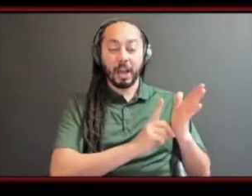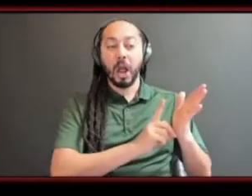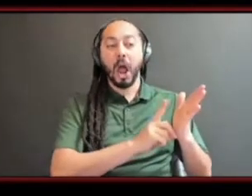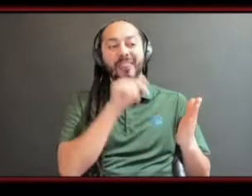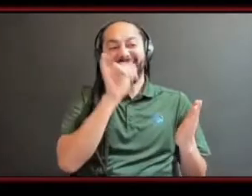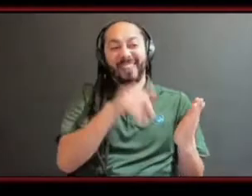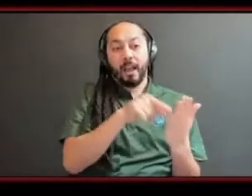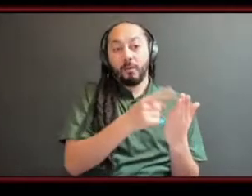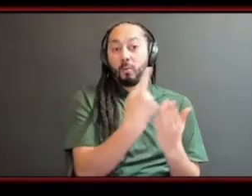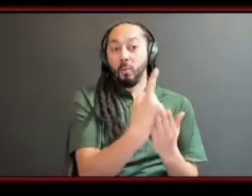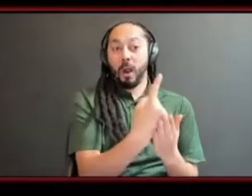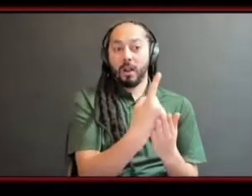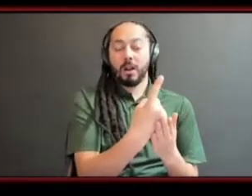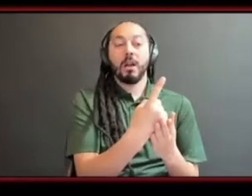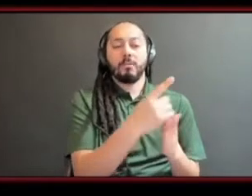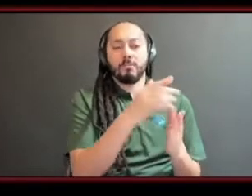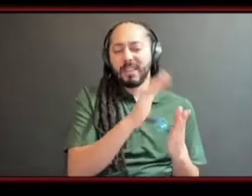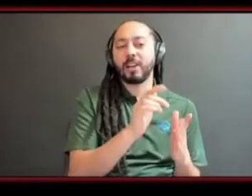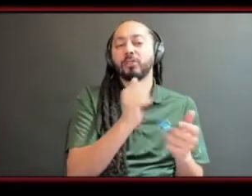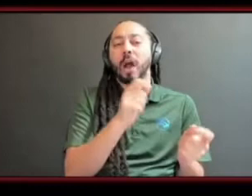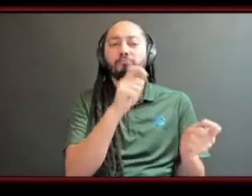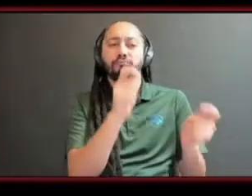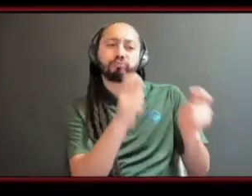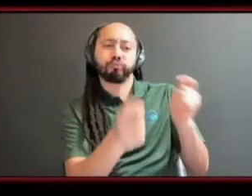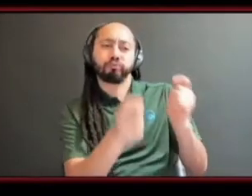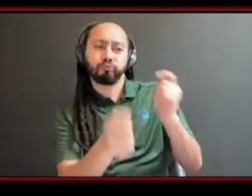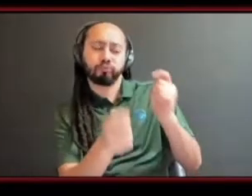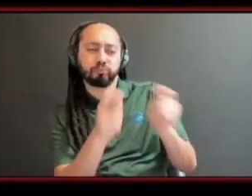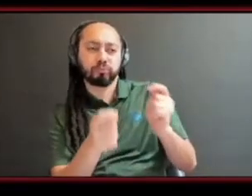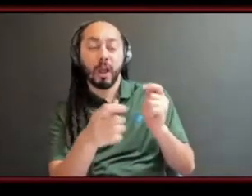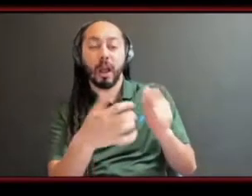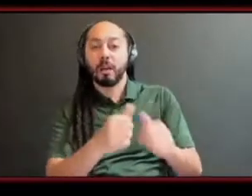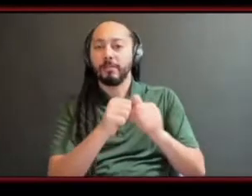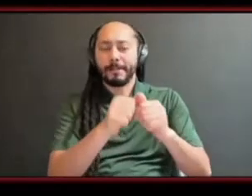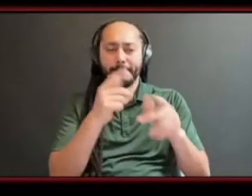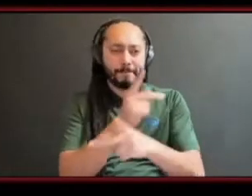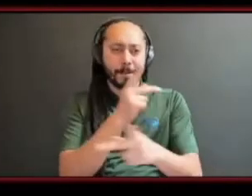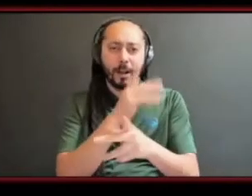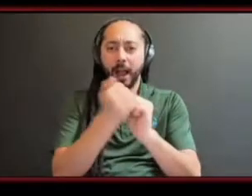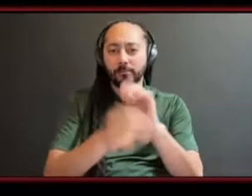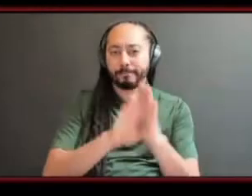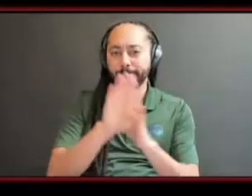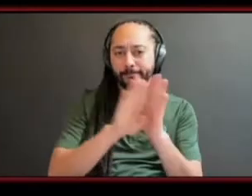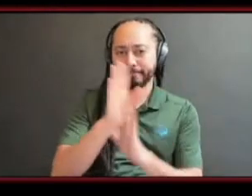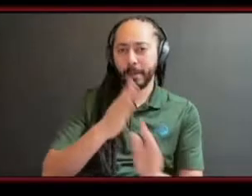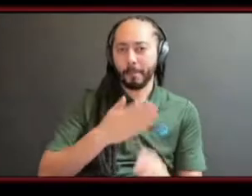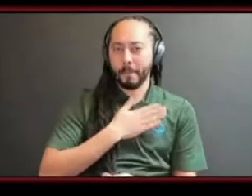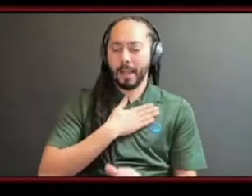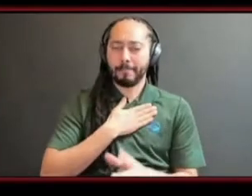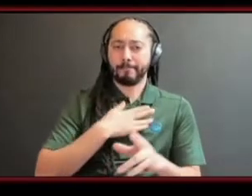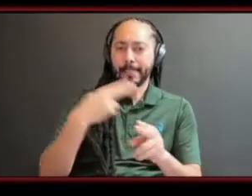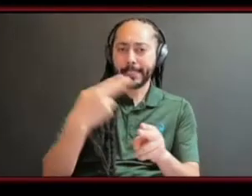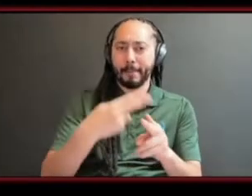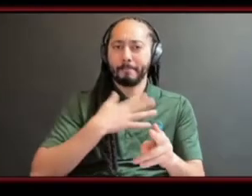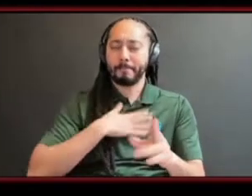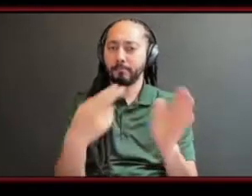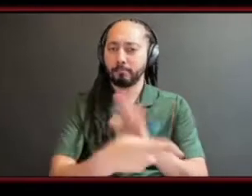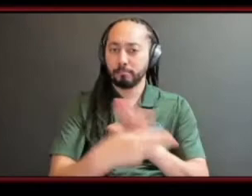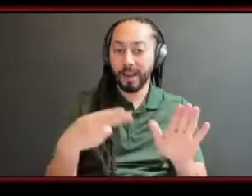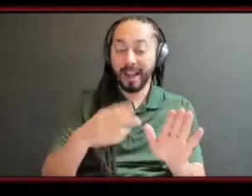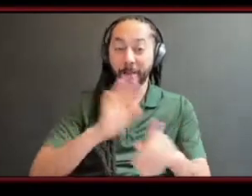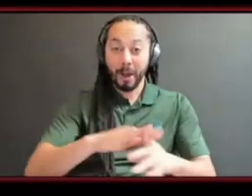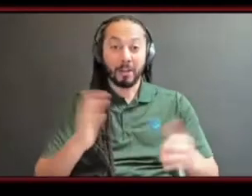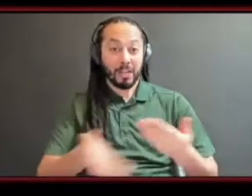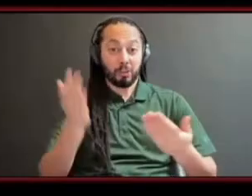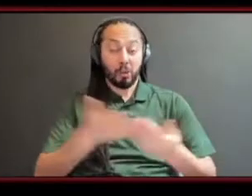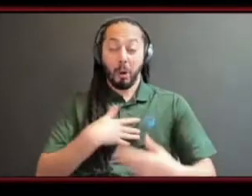learning i kept trying to figure out what i got to do uh in order to like continue to build it and it's it's not as easy as it sounds like people think